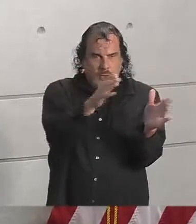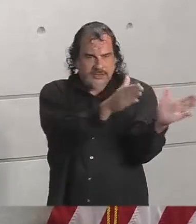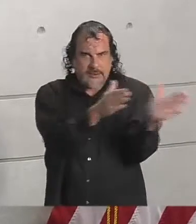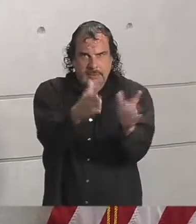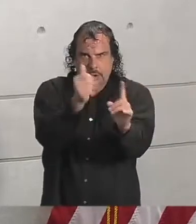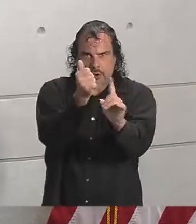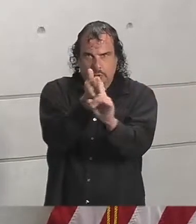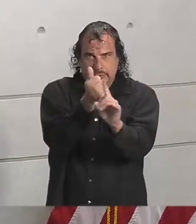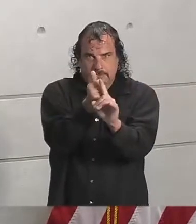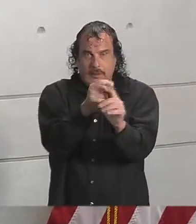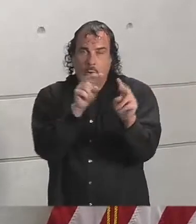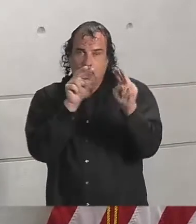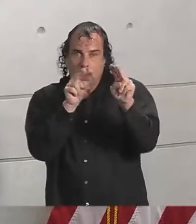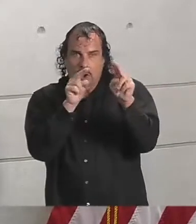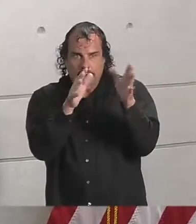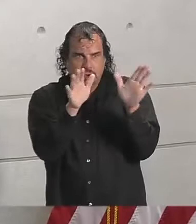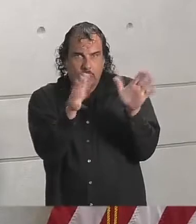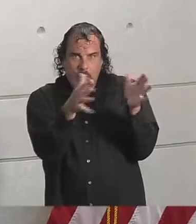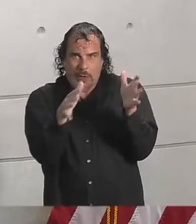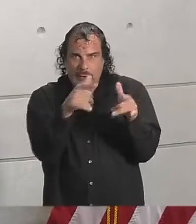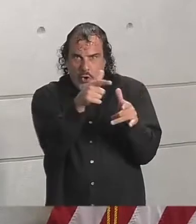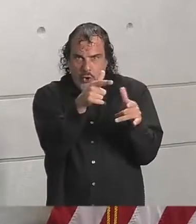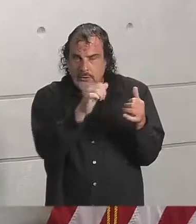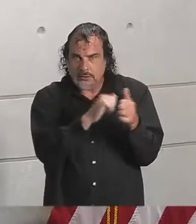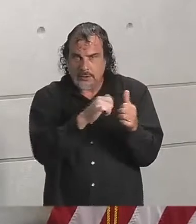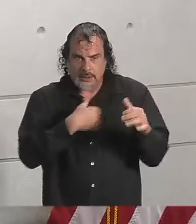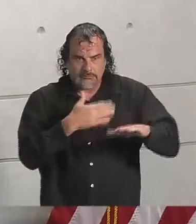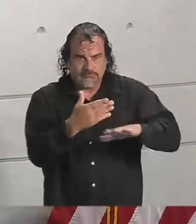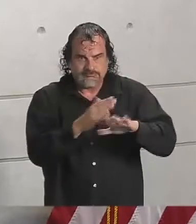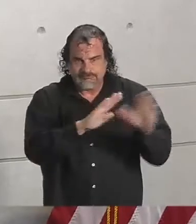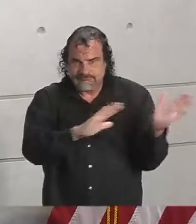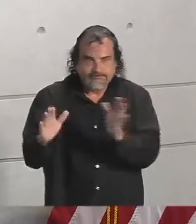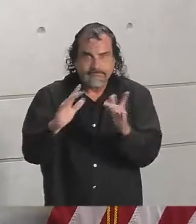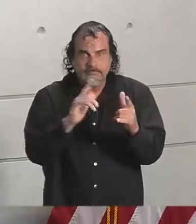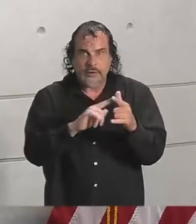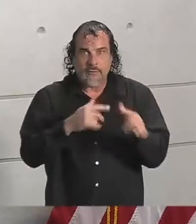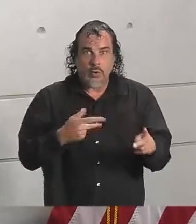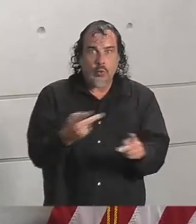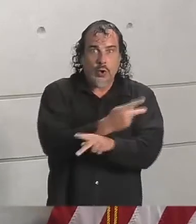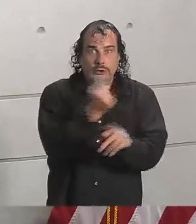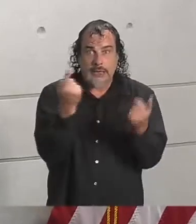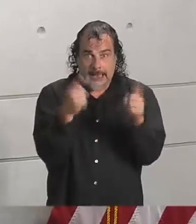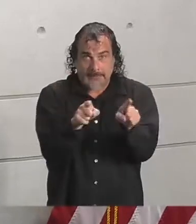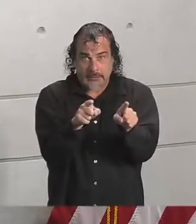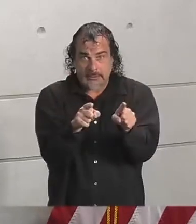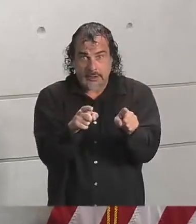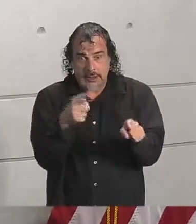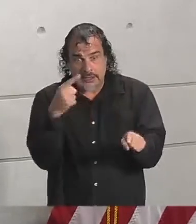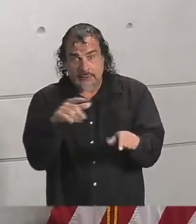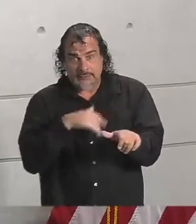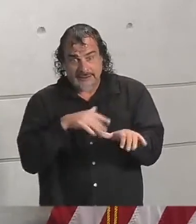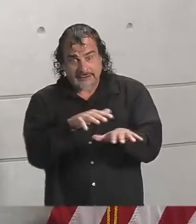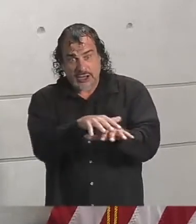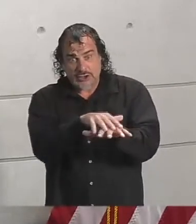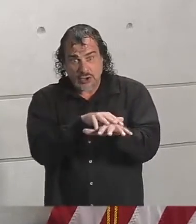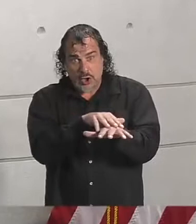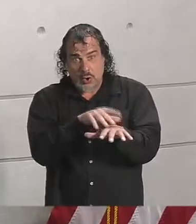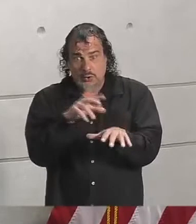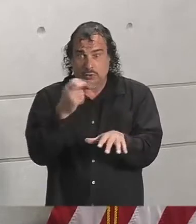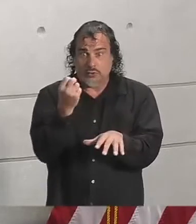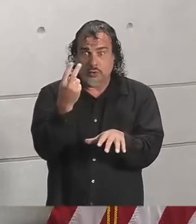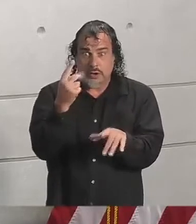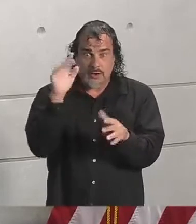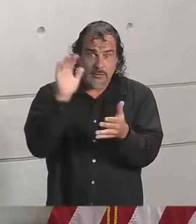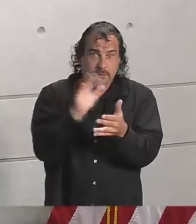Continue to monitor the weather, but be prepared for the worst-case scenario, because with this storm slowing from 12 to 8